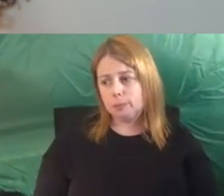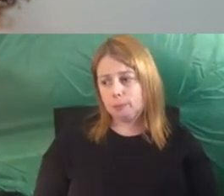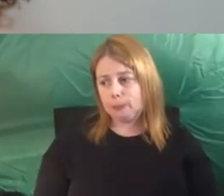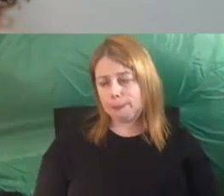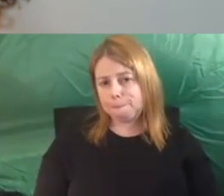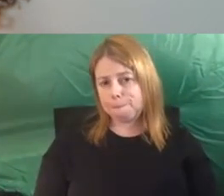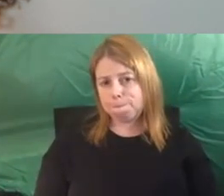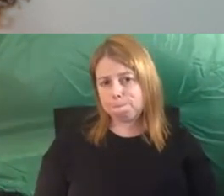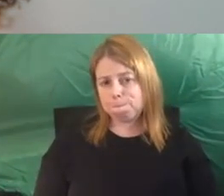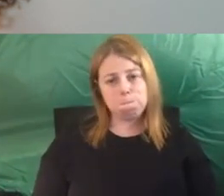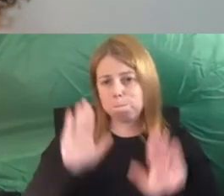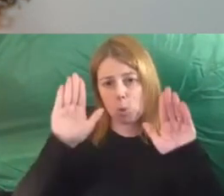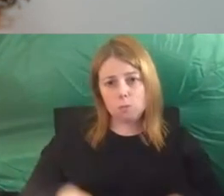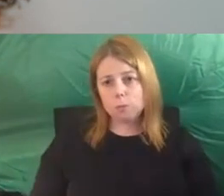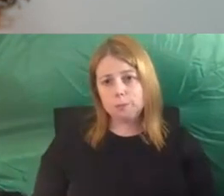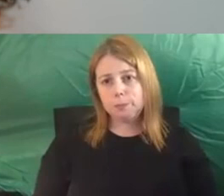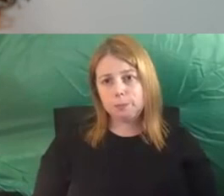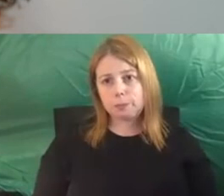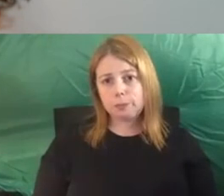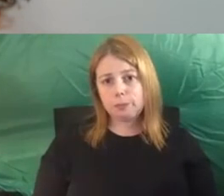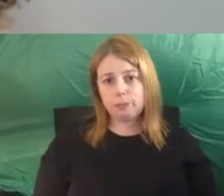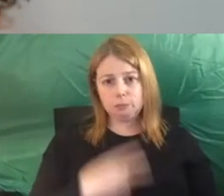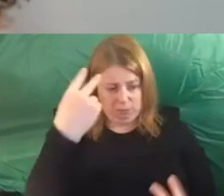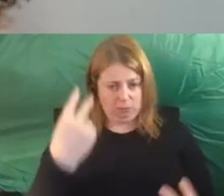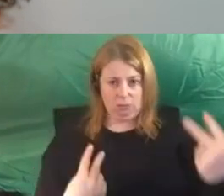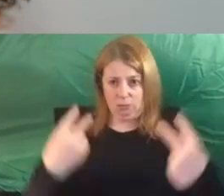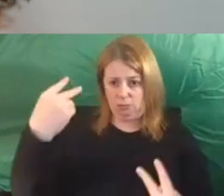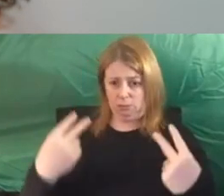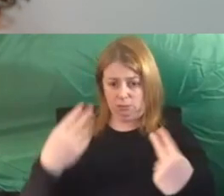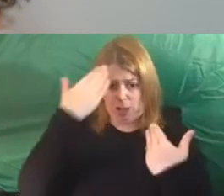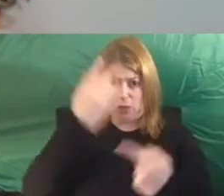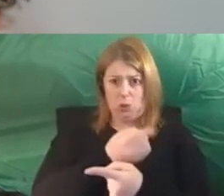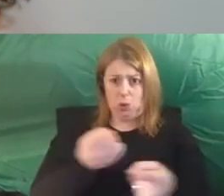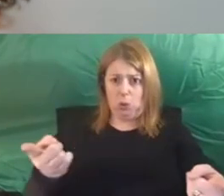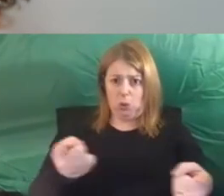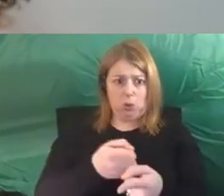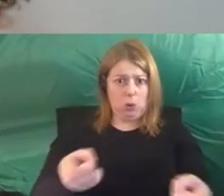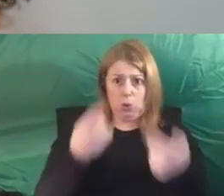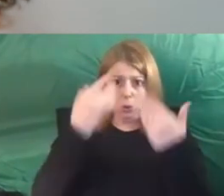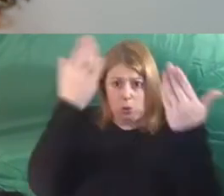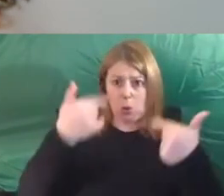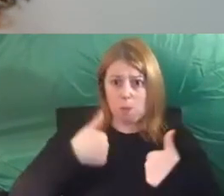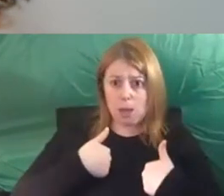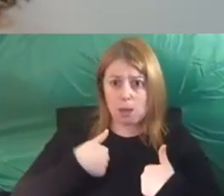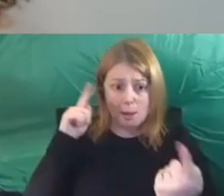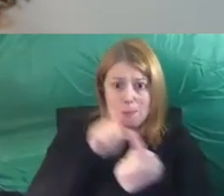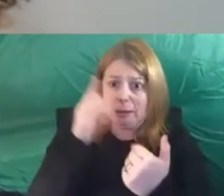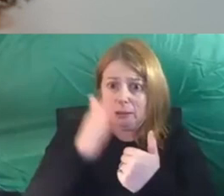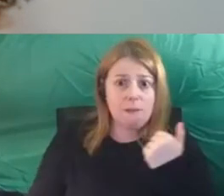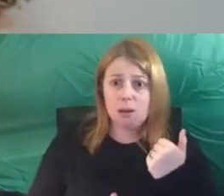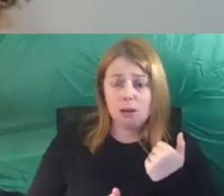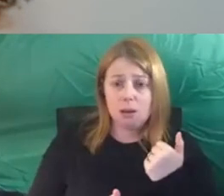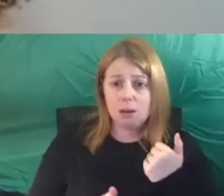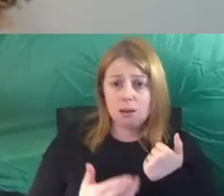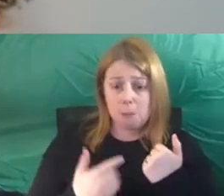It was really awful. I was being judged by people that I didn't know. They didn't know me. They'd never met us. They didn't know my